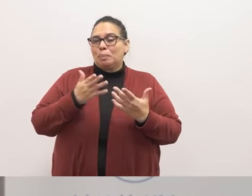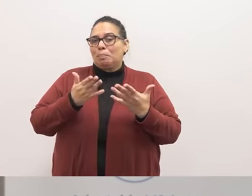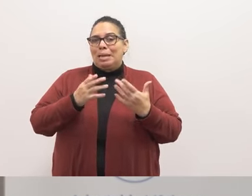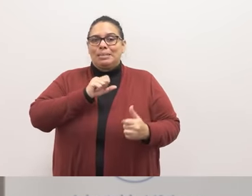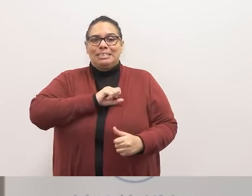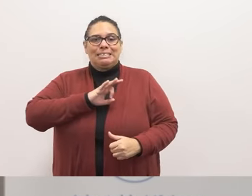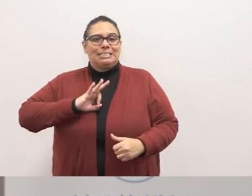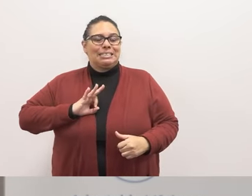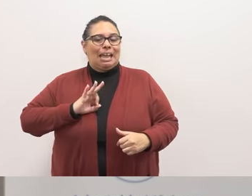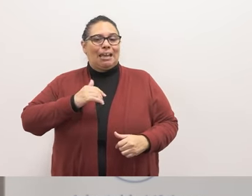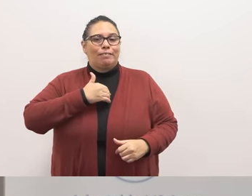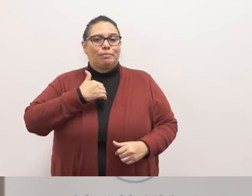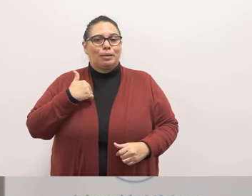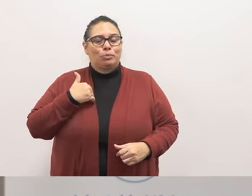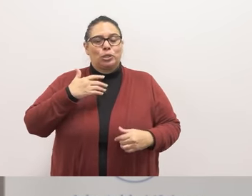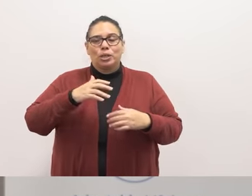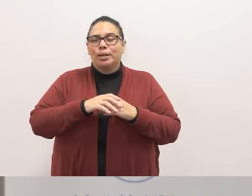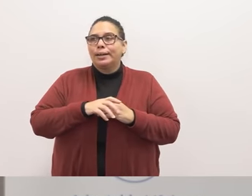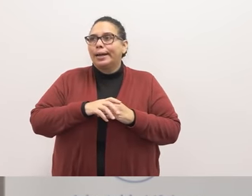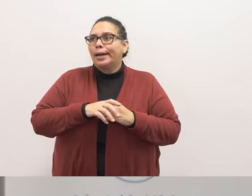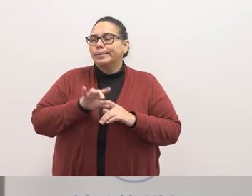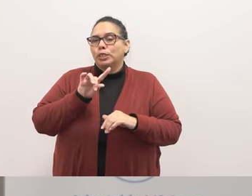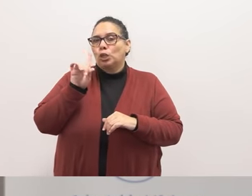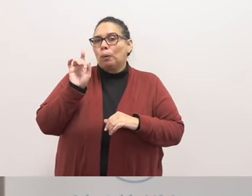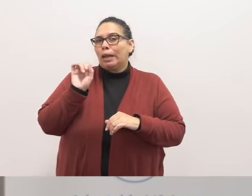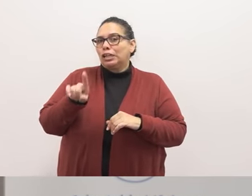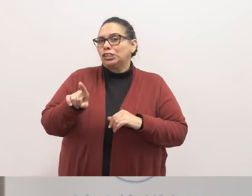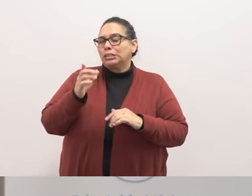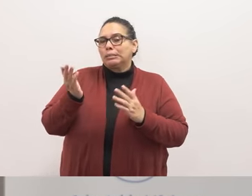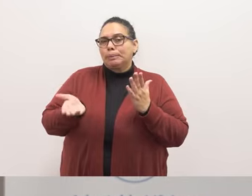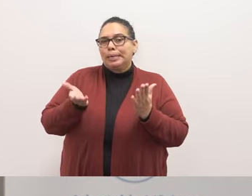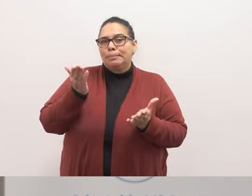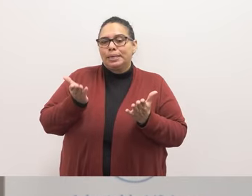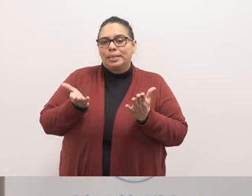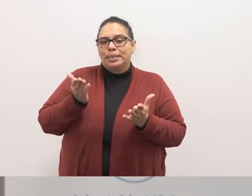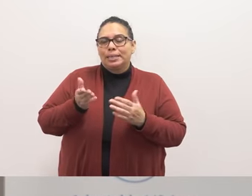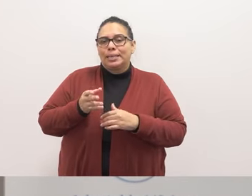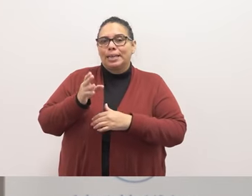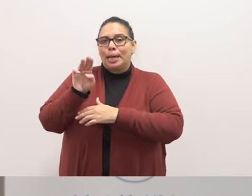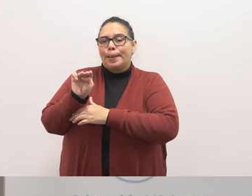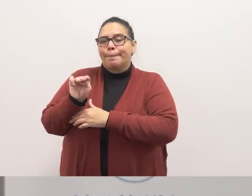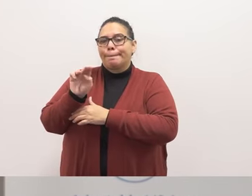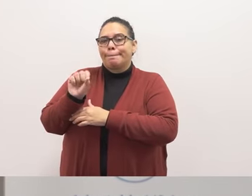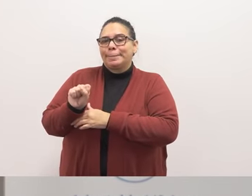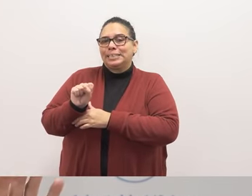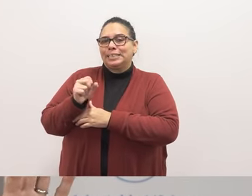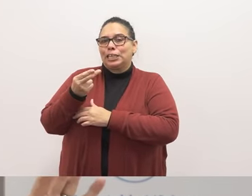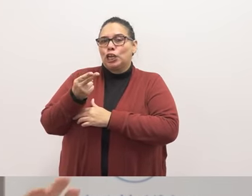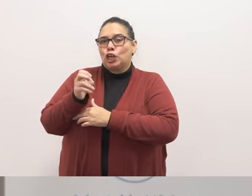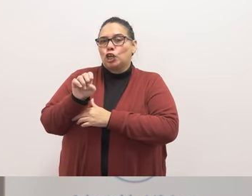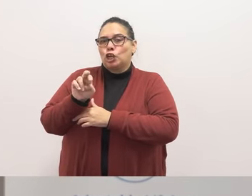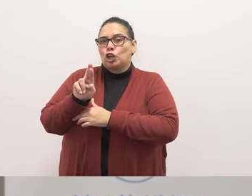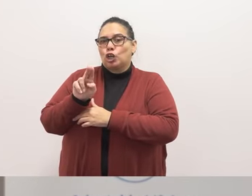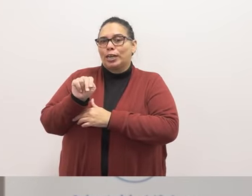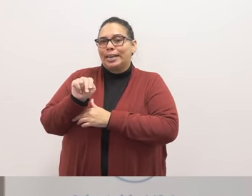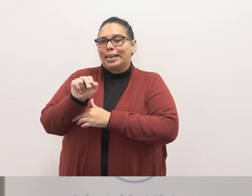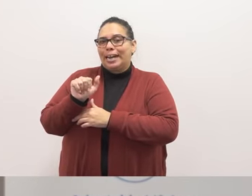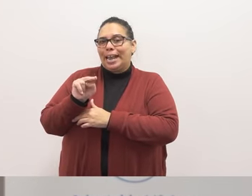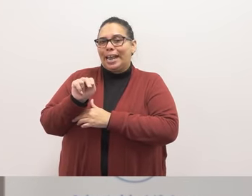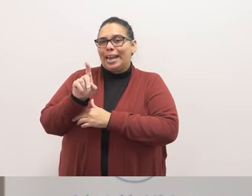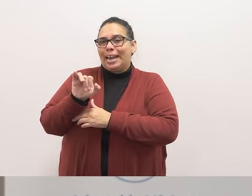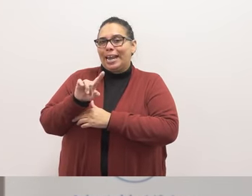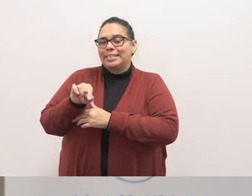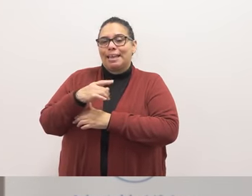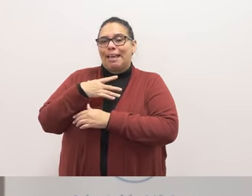member so um the the question might be so miss hernandez likes this this pair of shoes